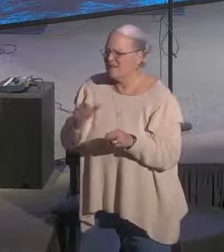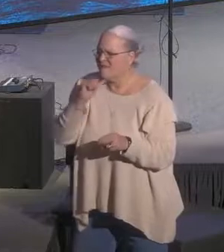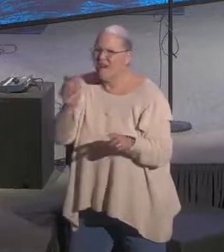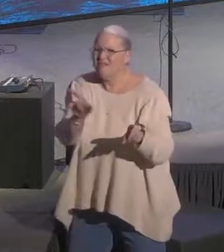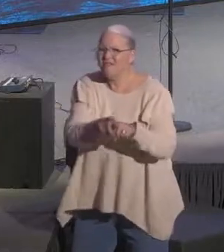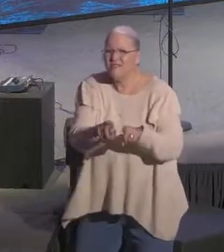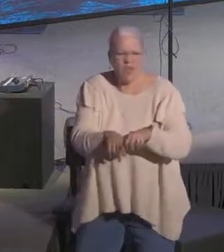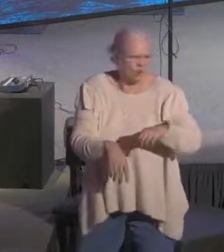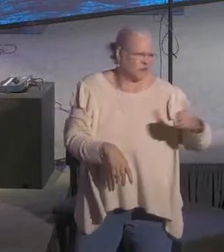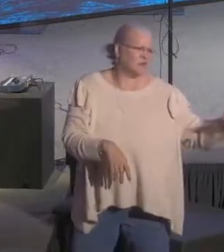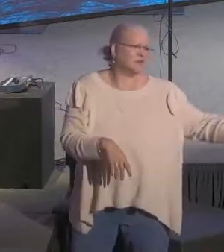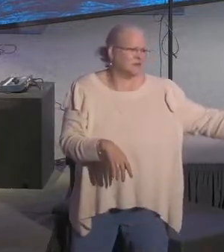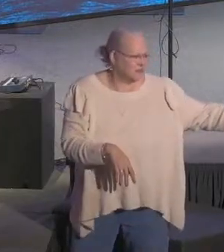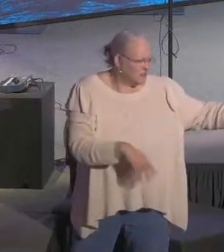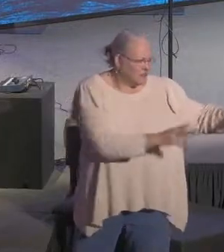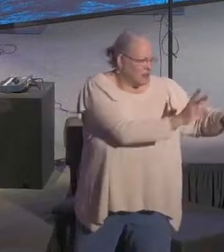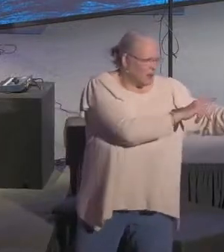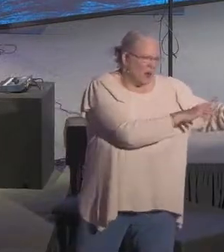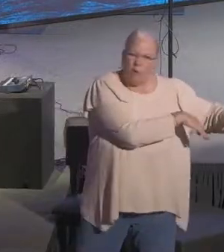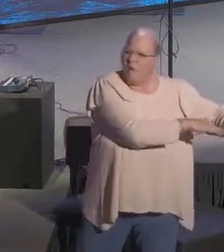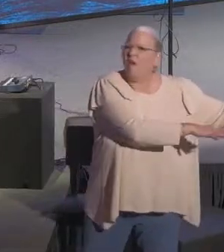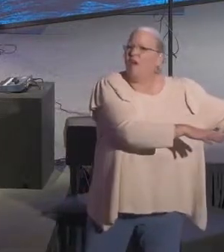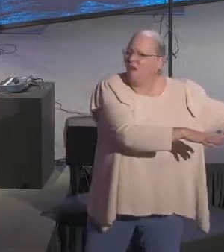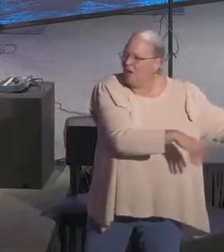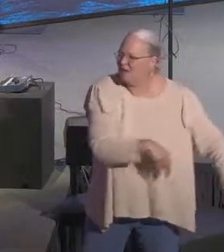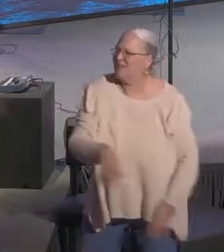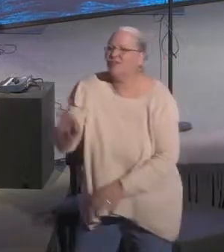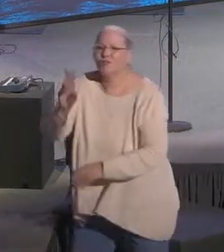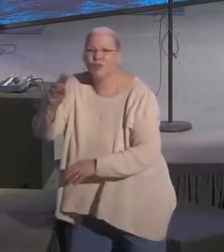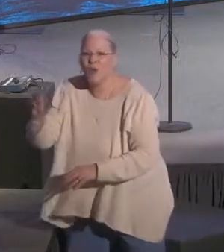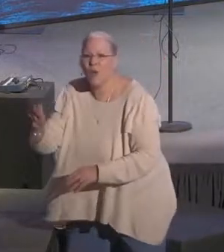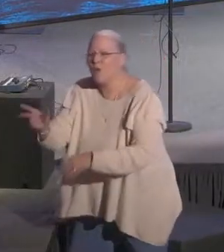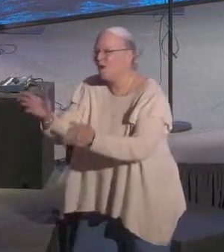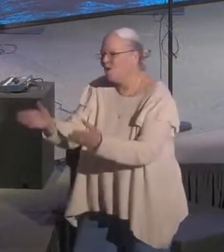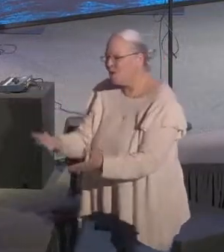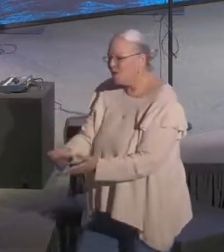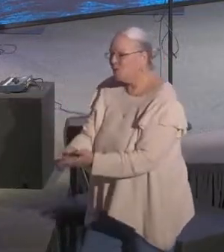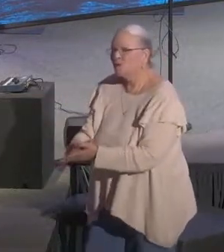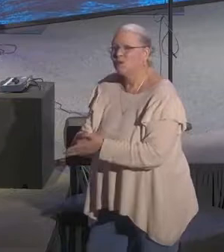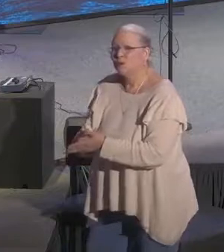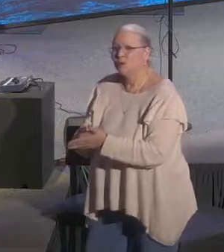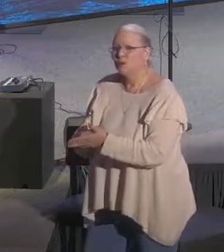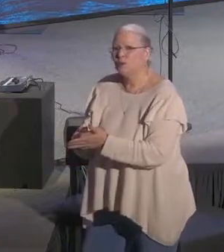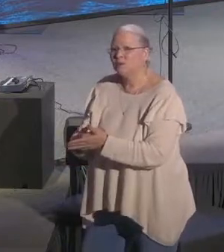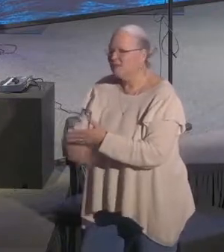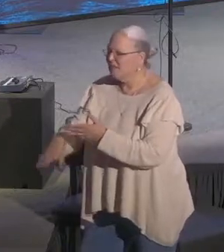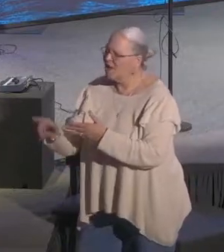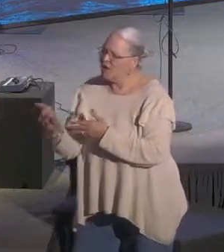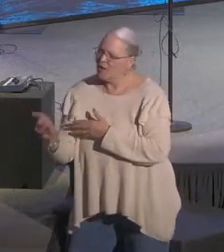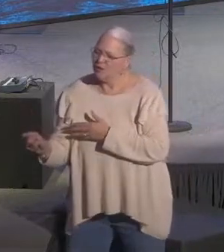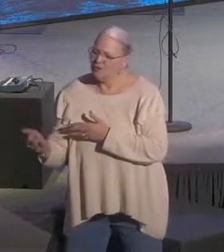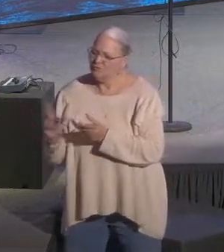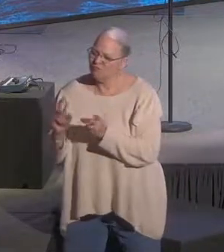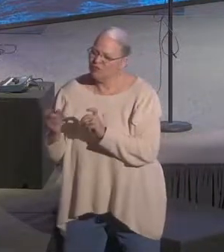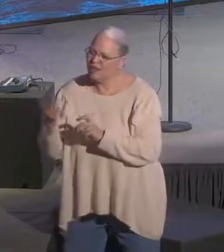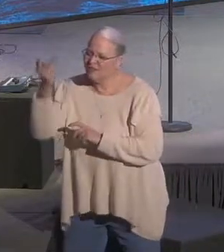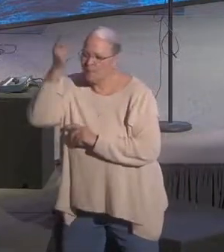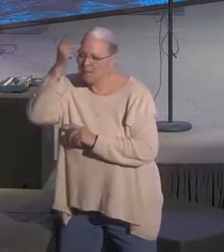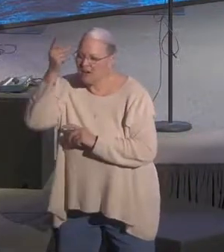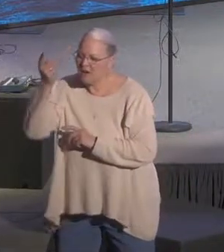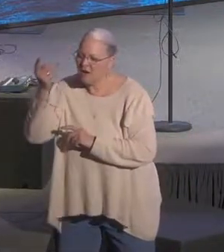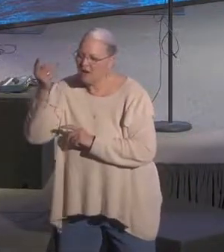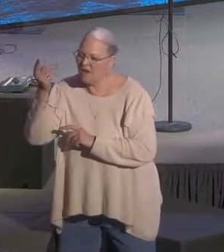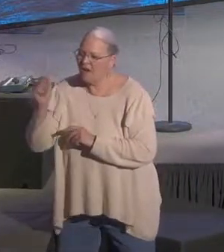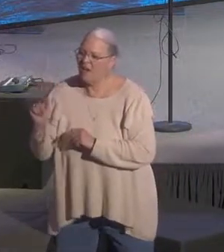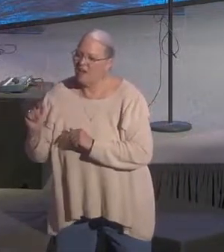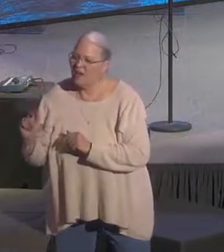You used to be kind of this person who was just a natural person. But now you are going to live a life with